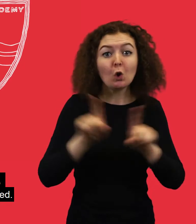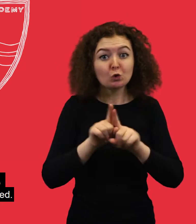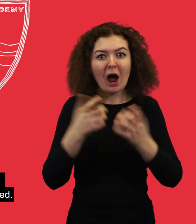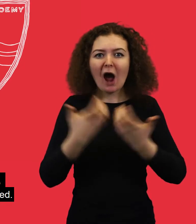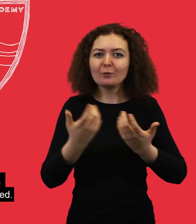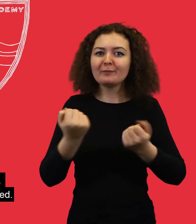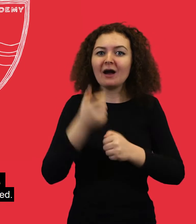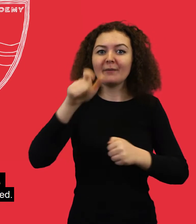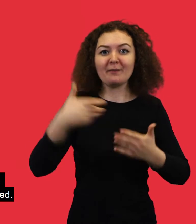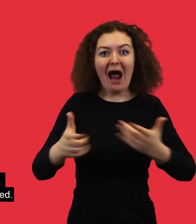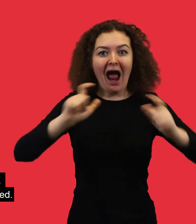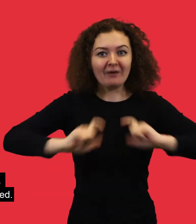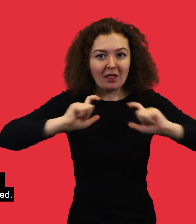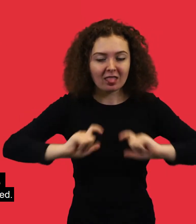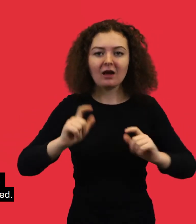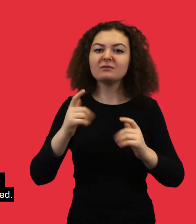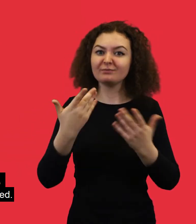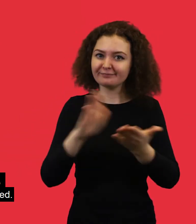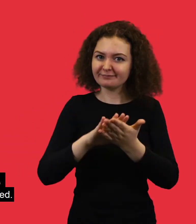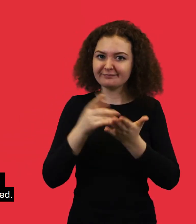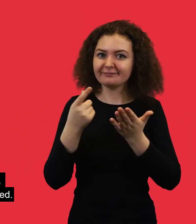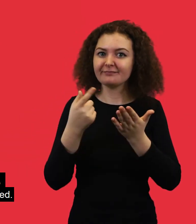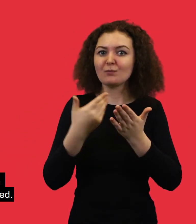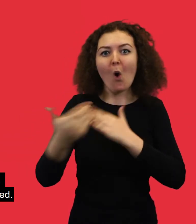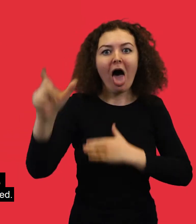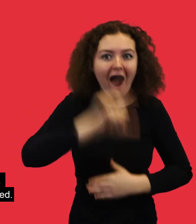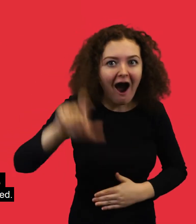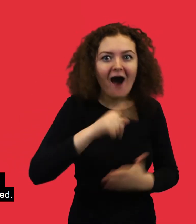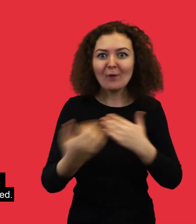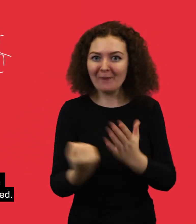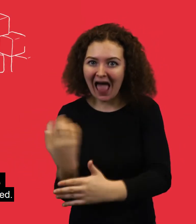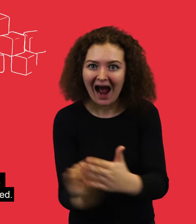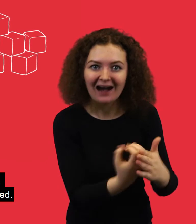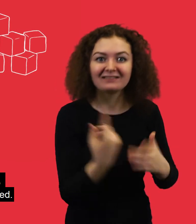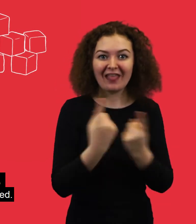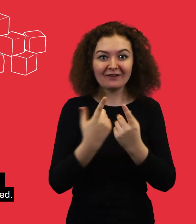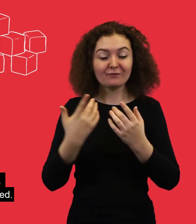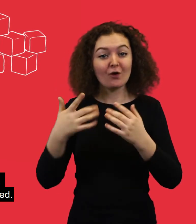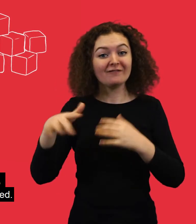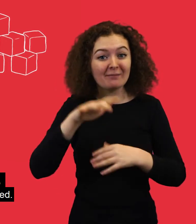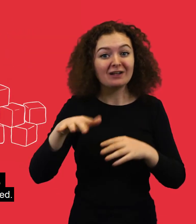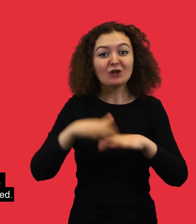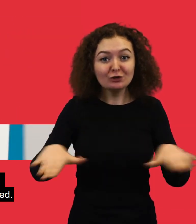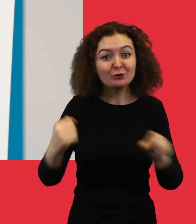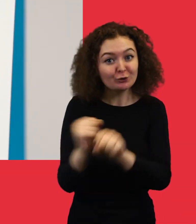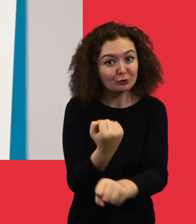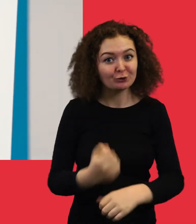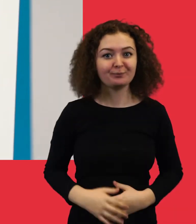make people feel more comfortable. More colour plants and things for the families and children to do were recommended.